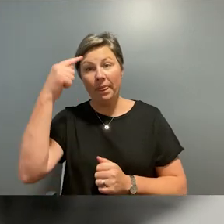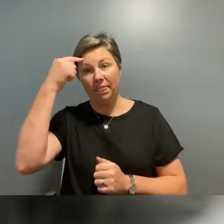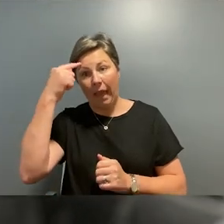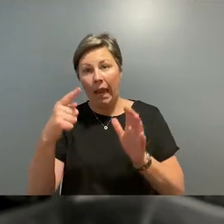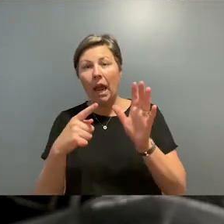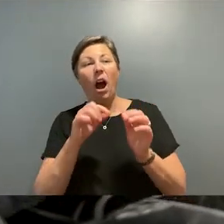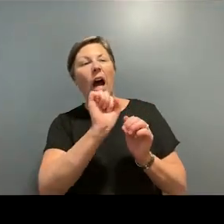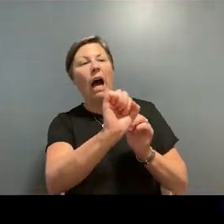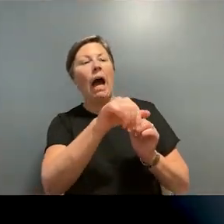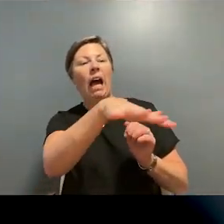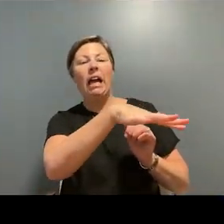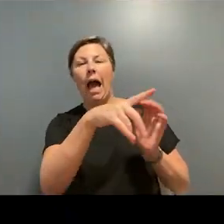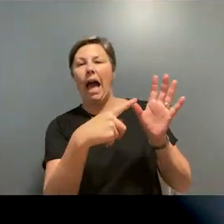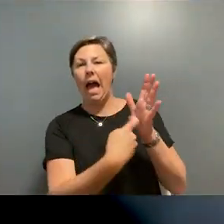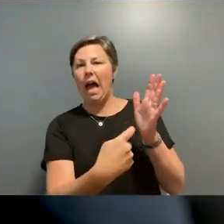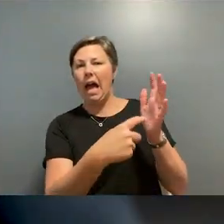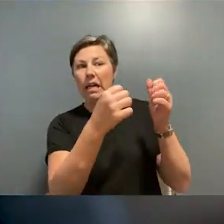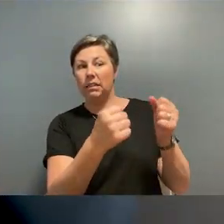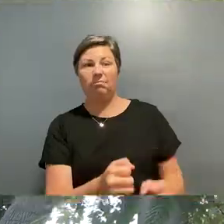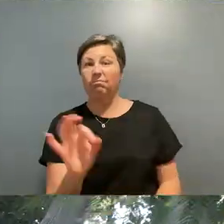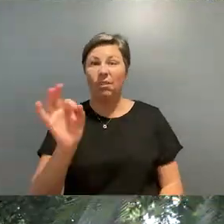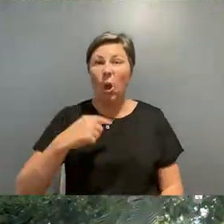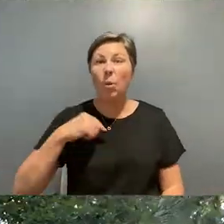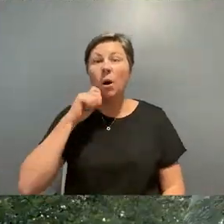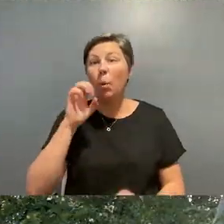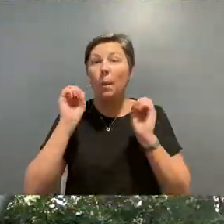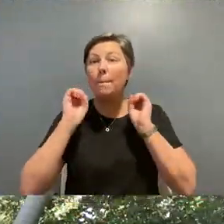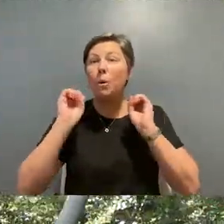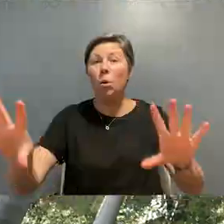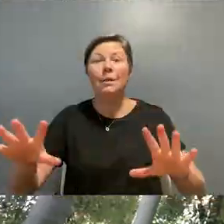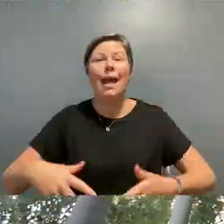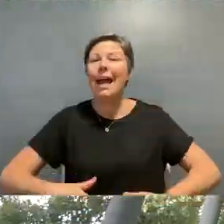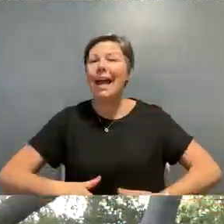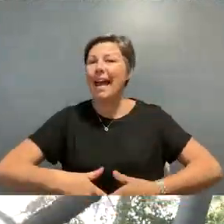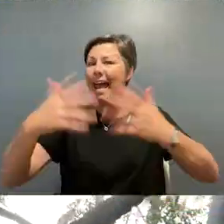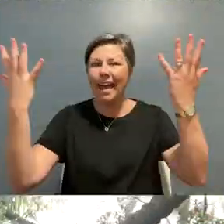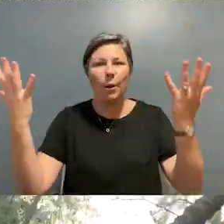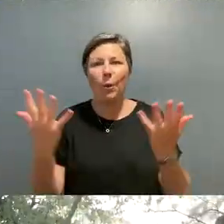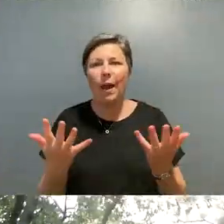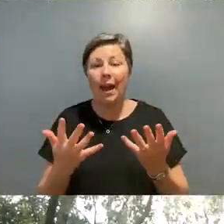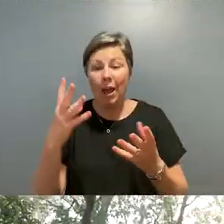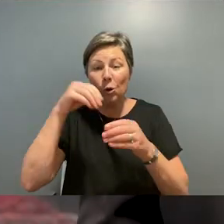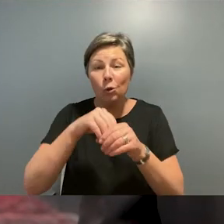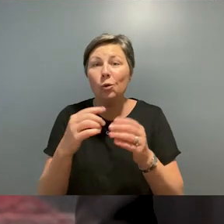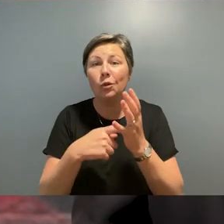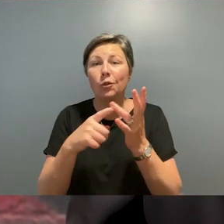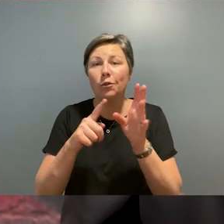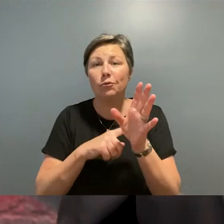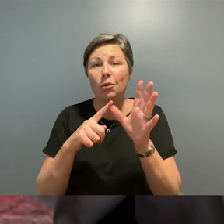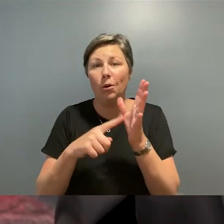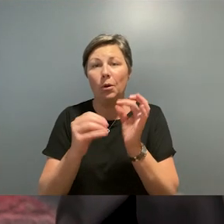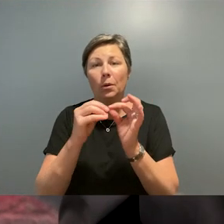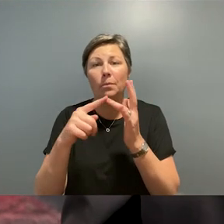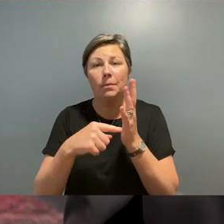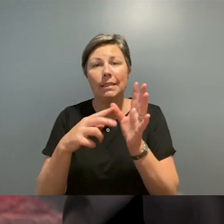to unexpected sites for the parliament of victoria to the royal botanic gardens through a central theme each edition of the